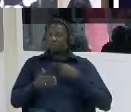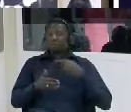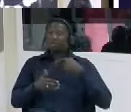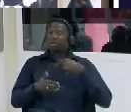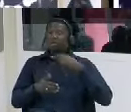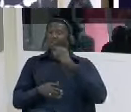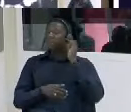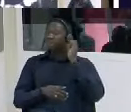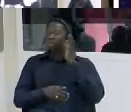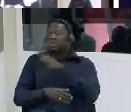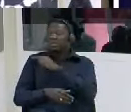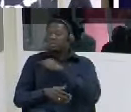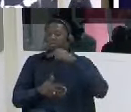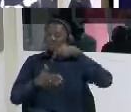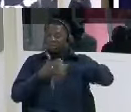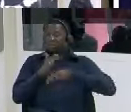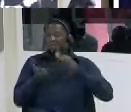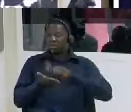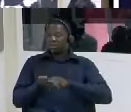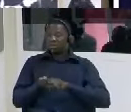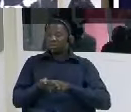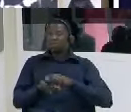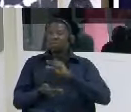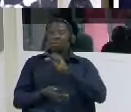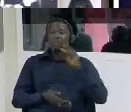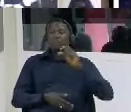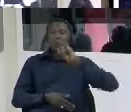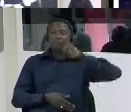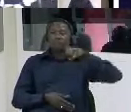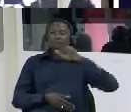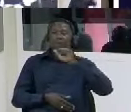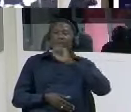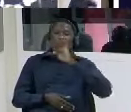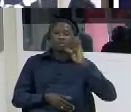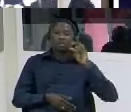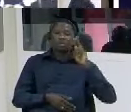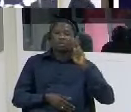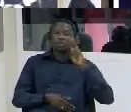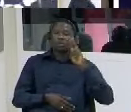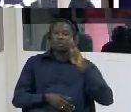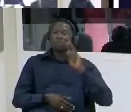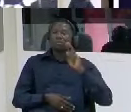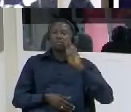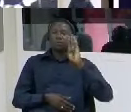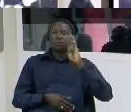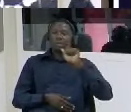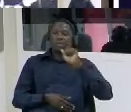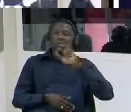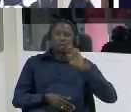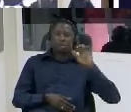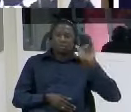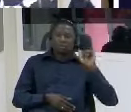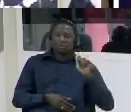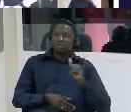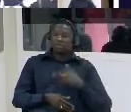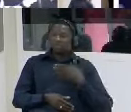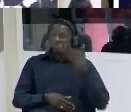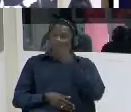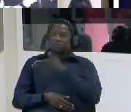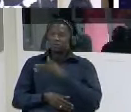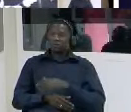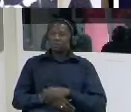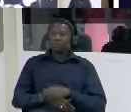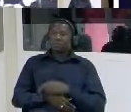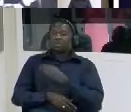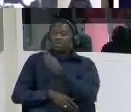arrived we went straight to the red cross of society in senegal we then they refer us to